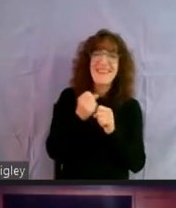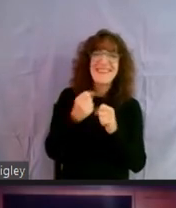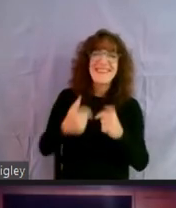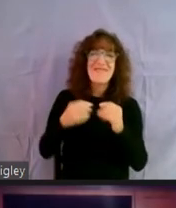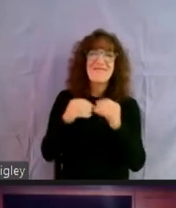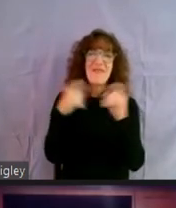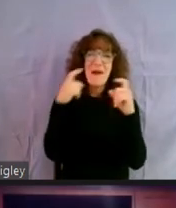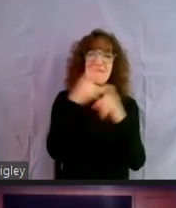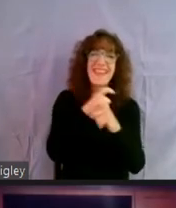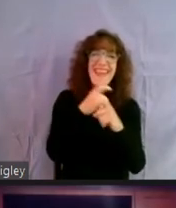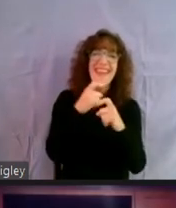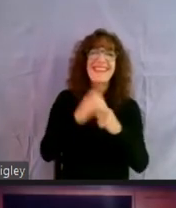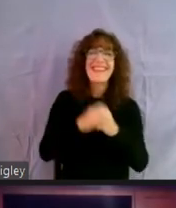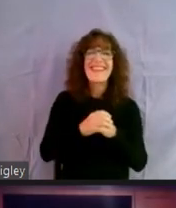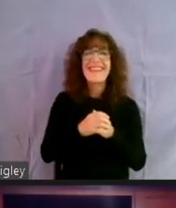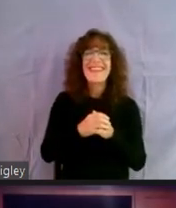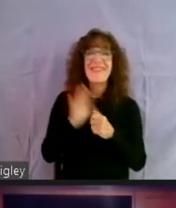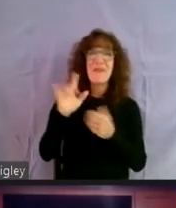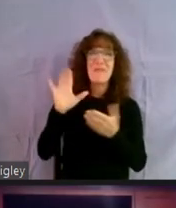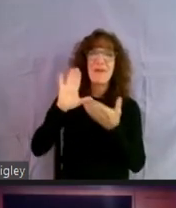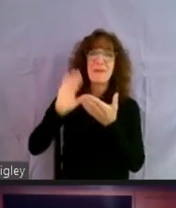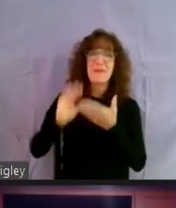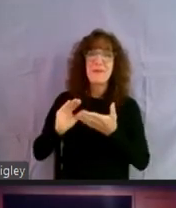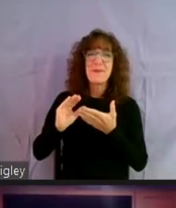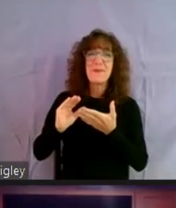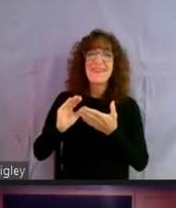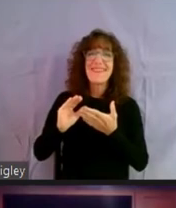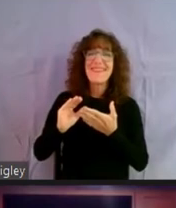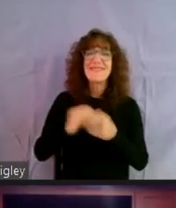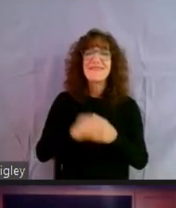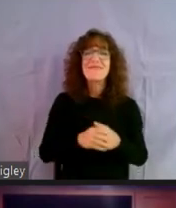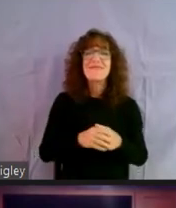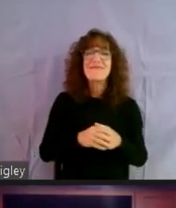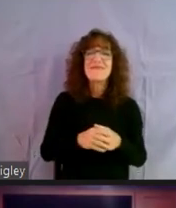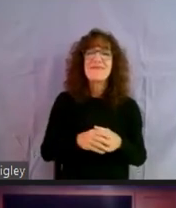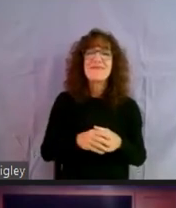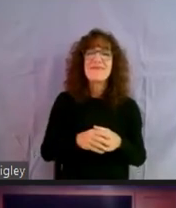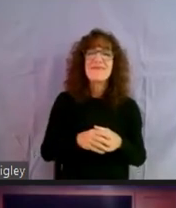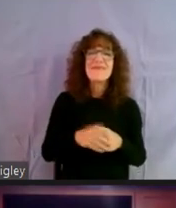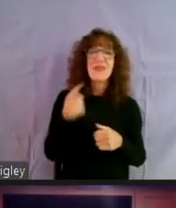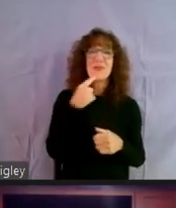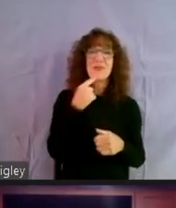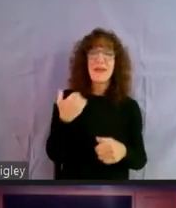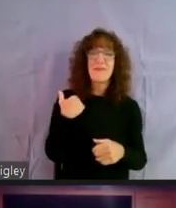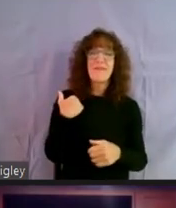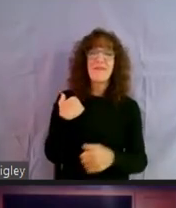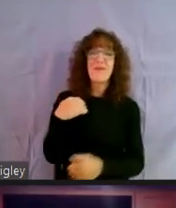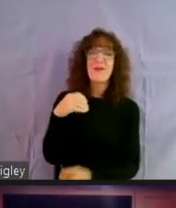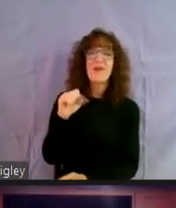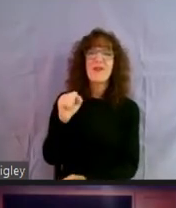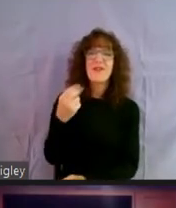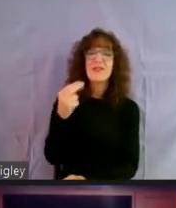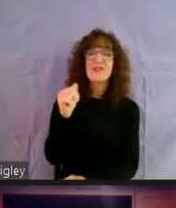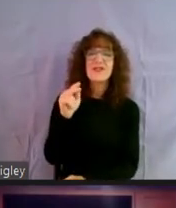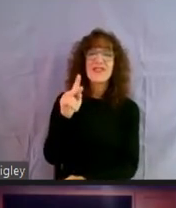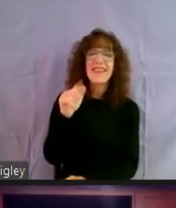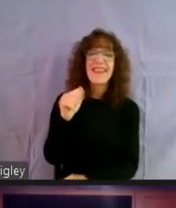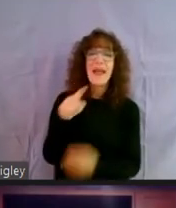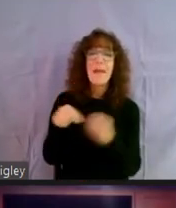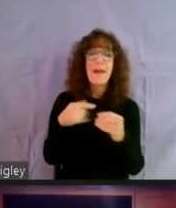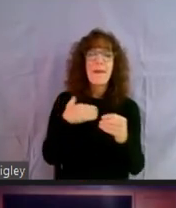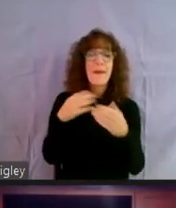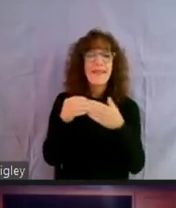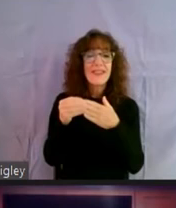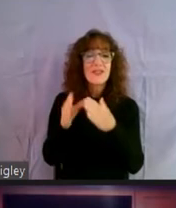see. Um, we'll try to do that. And, um, so you said at the beginning, Shanique, something about my leadership